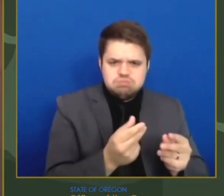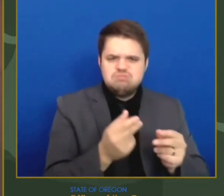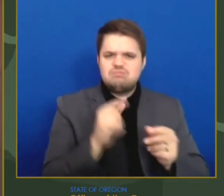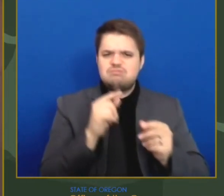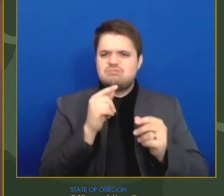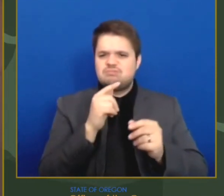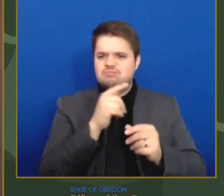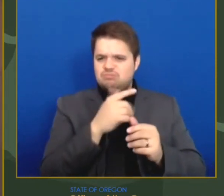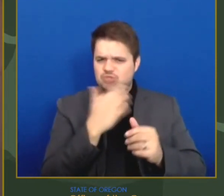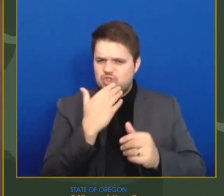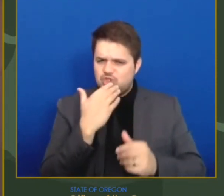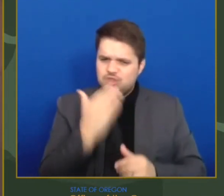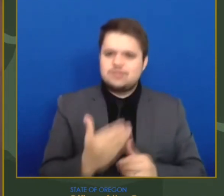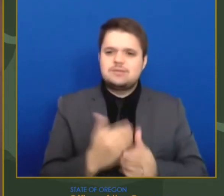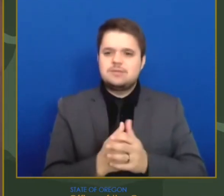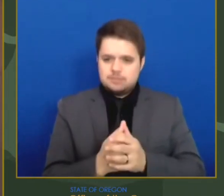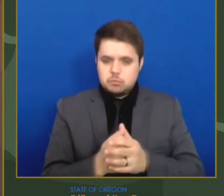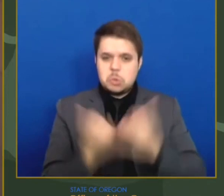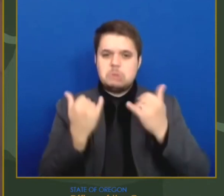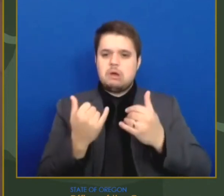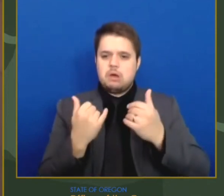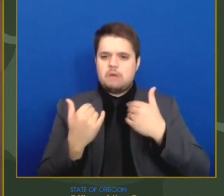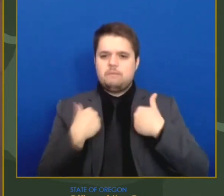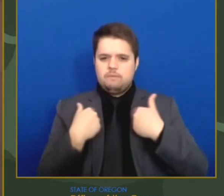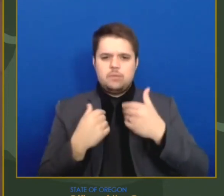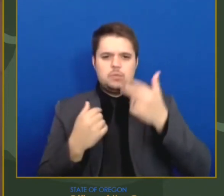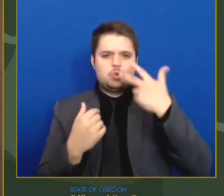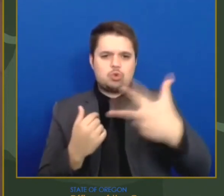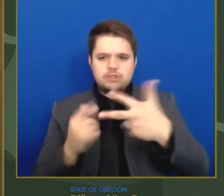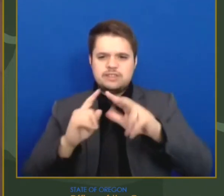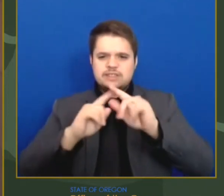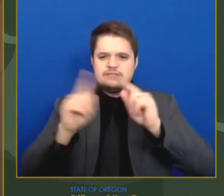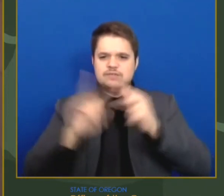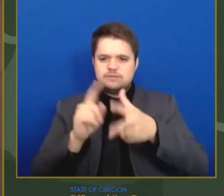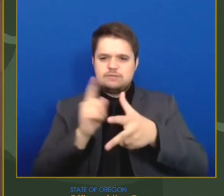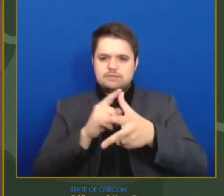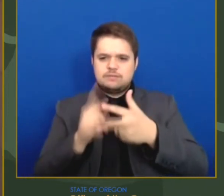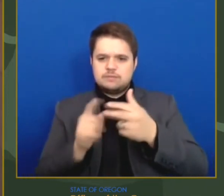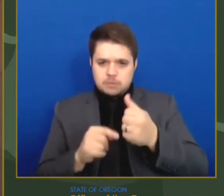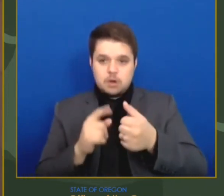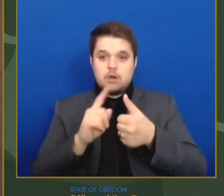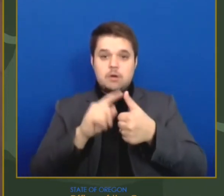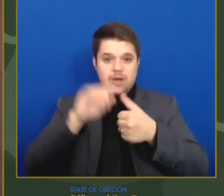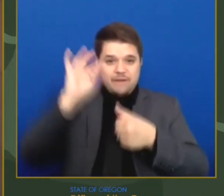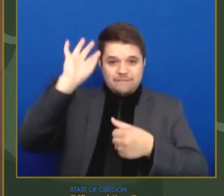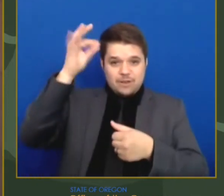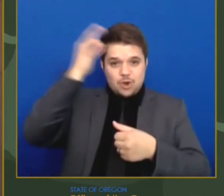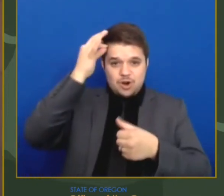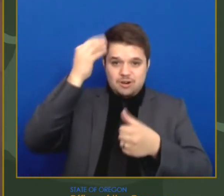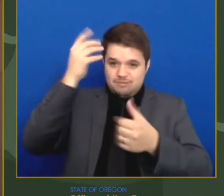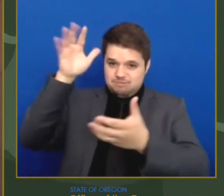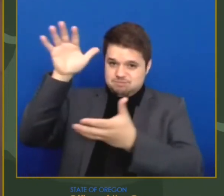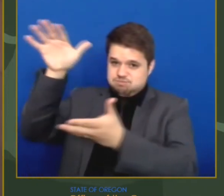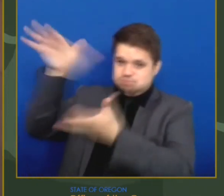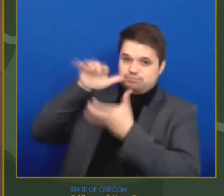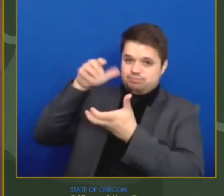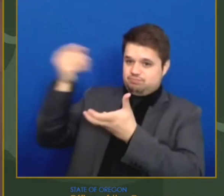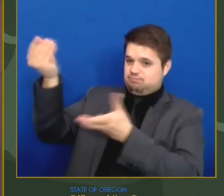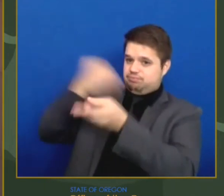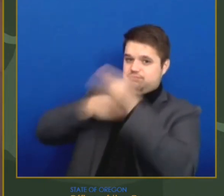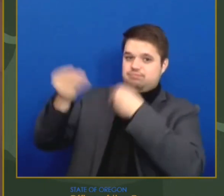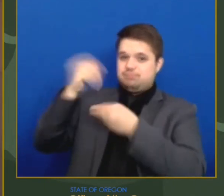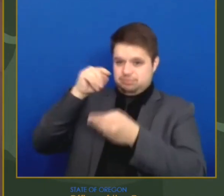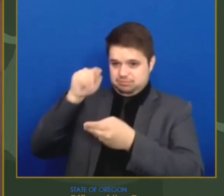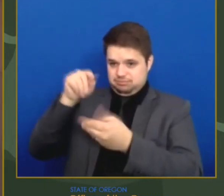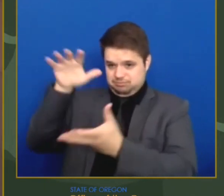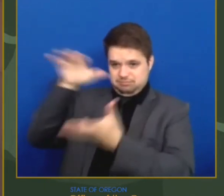and more supplies coming in from the federal government, we are getting an average of 24,000 shots in the